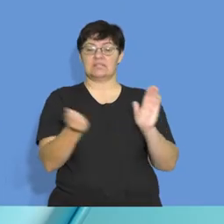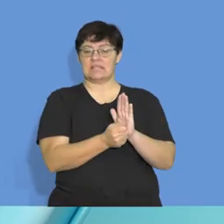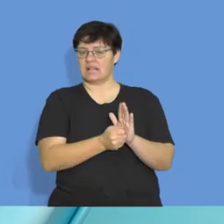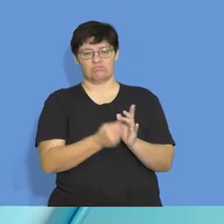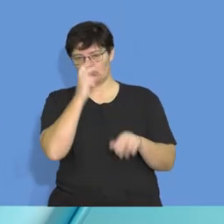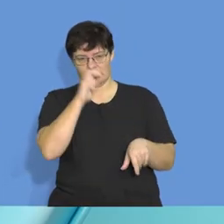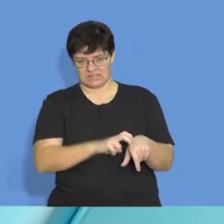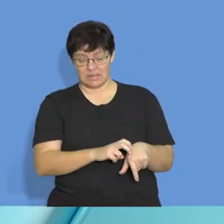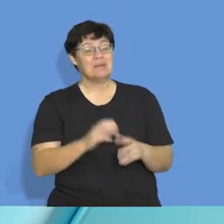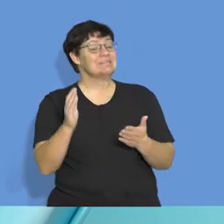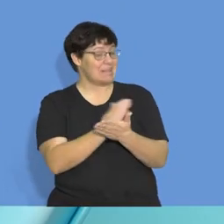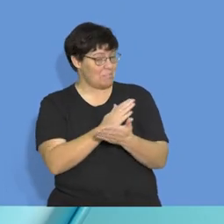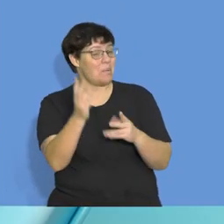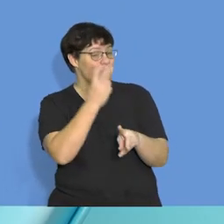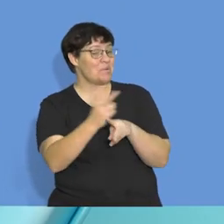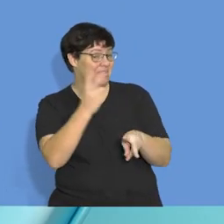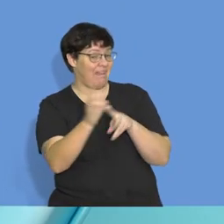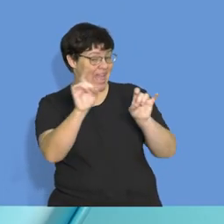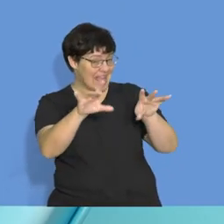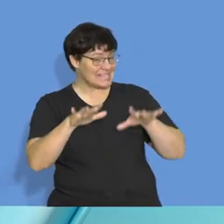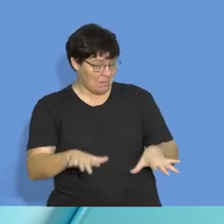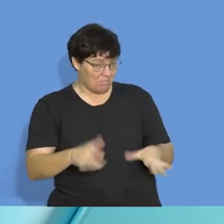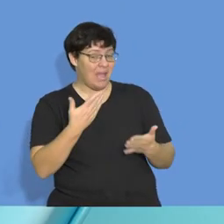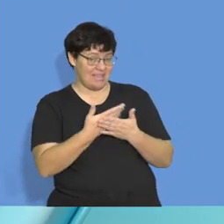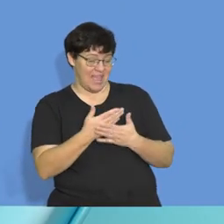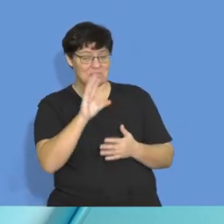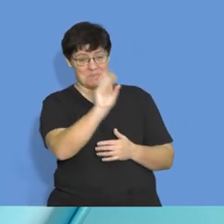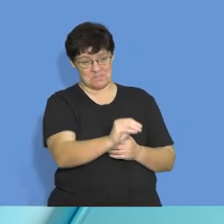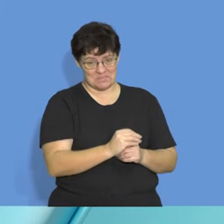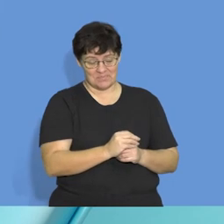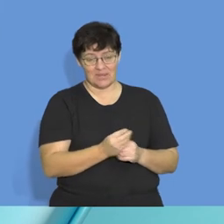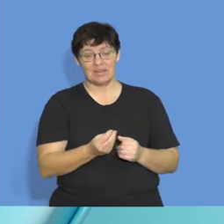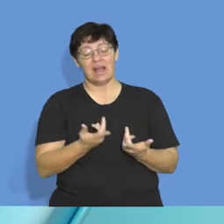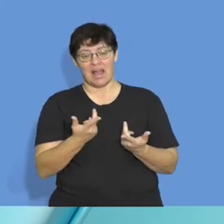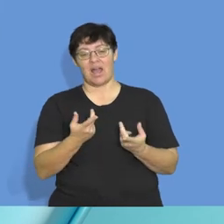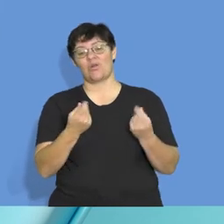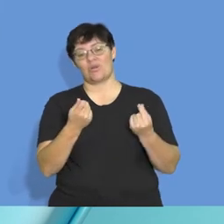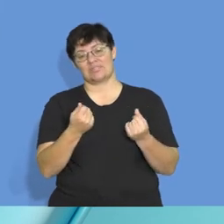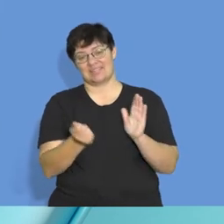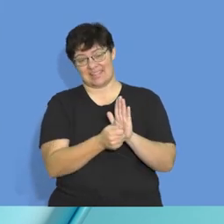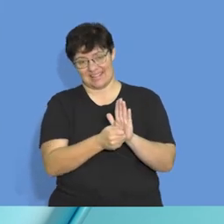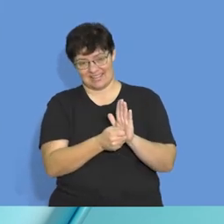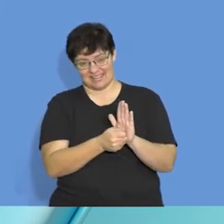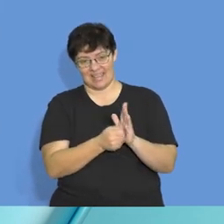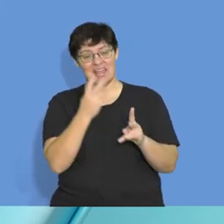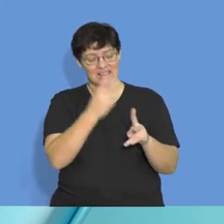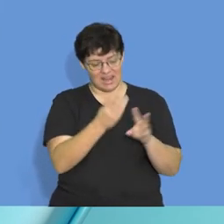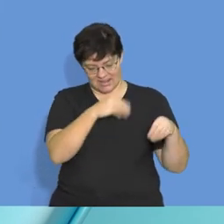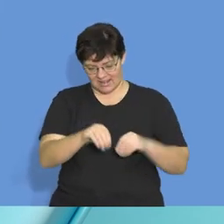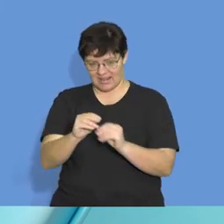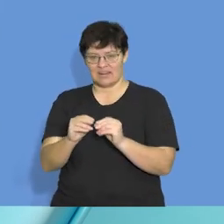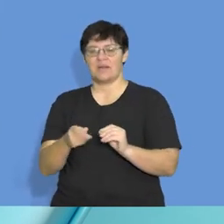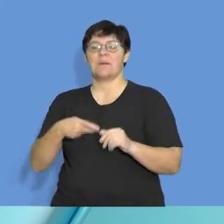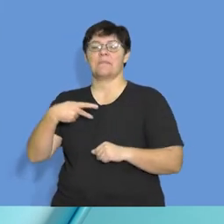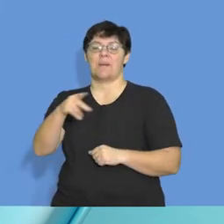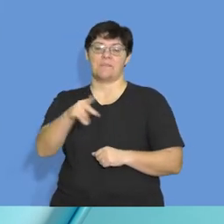But be prepared under examination conditions to calculate the cost of sales and then work out your purchases